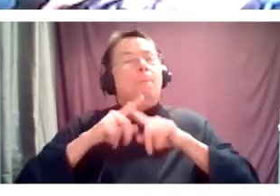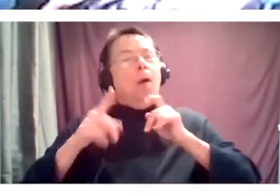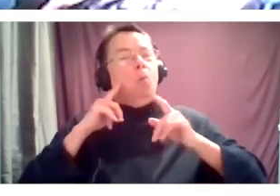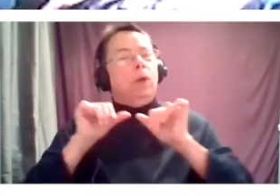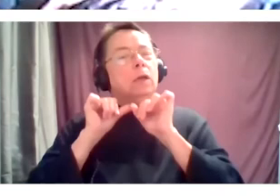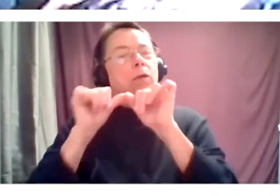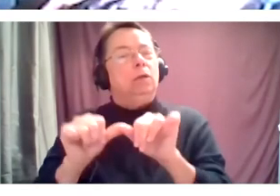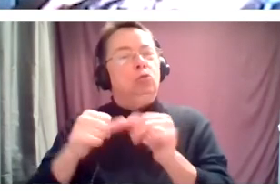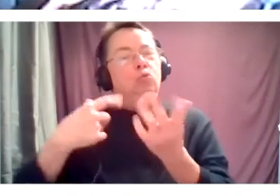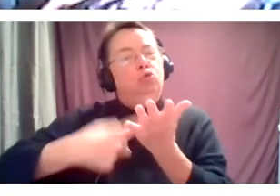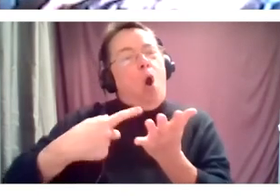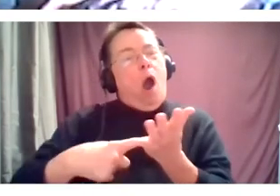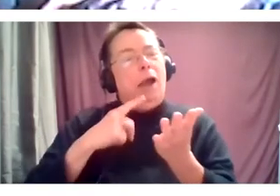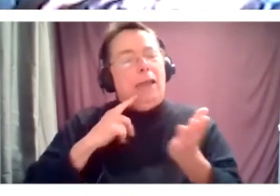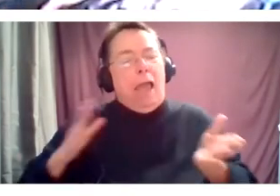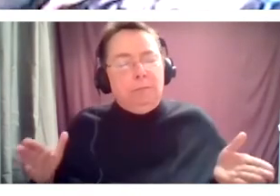push each other and think together.